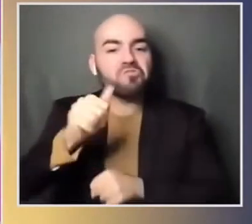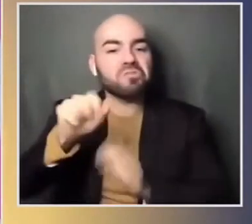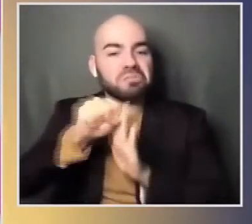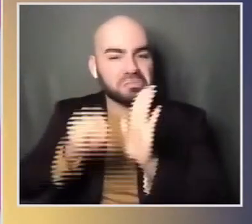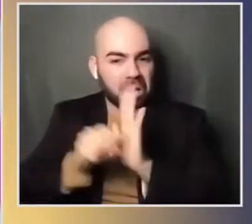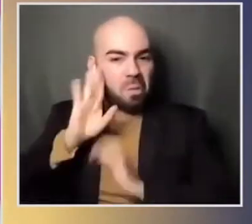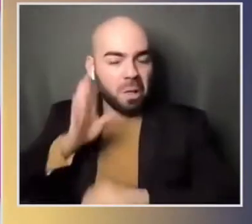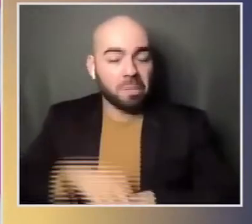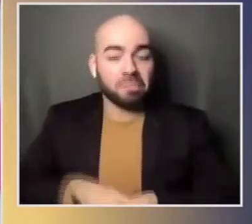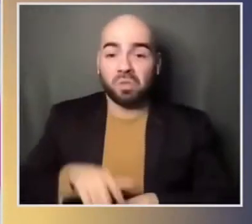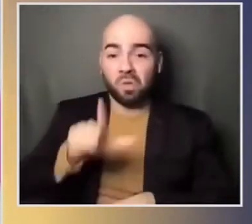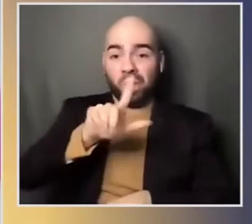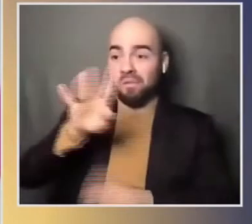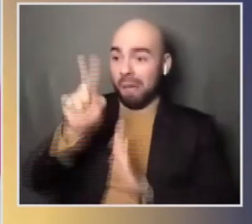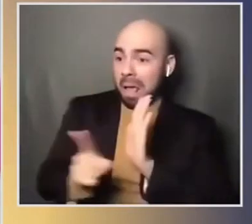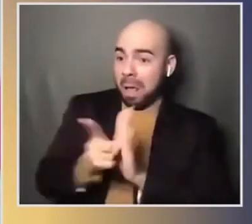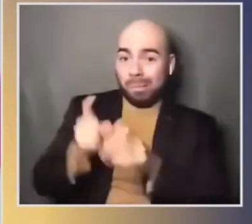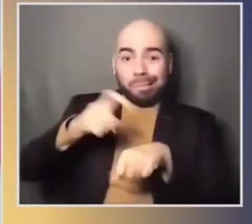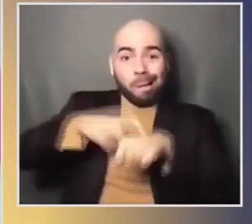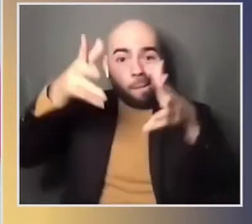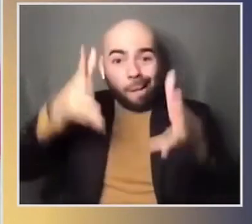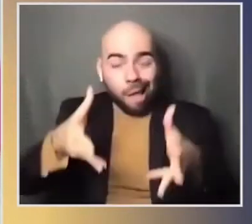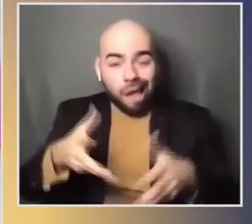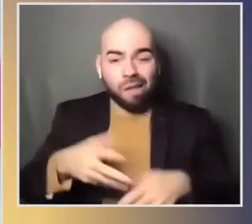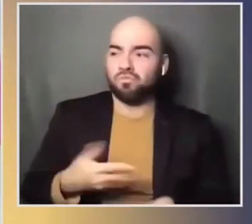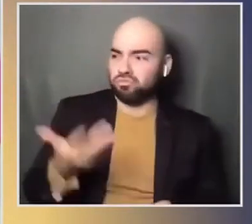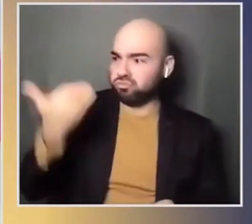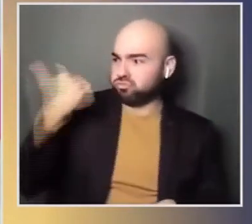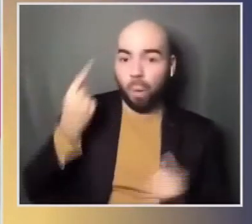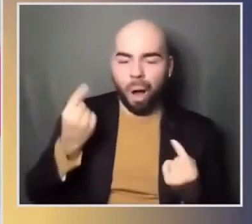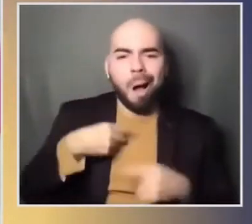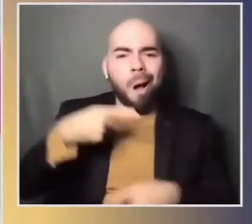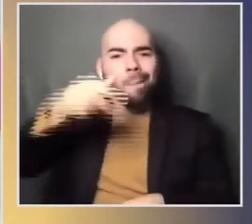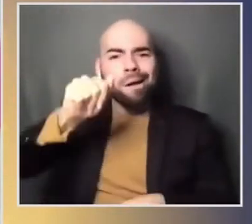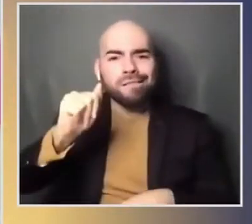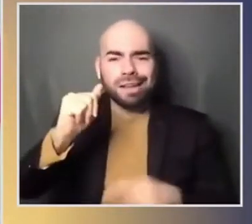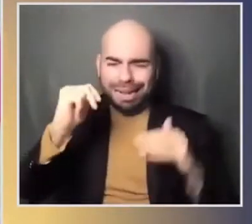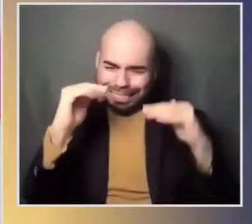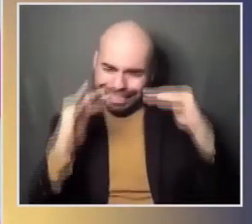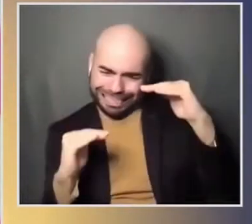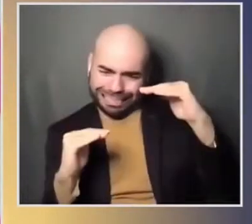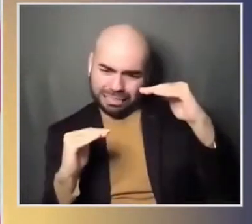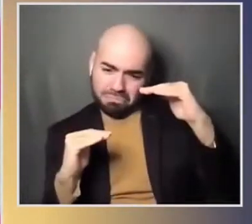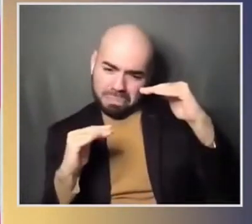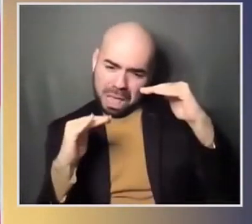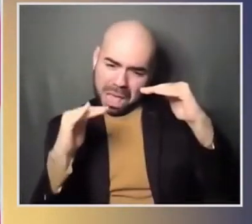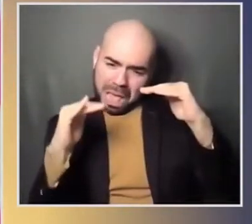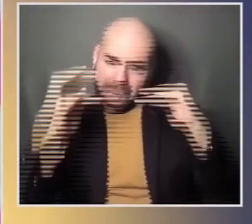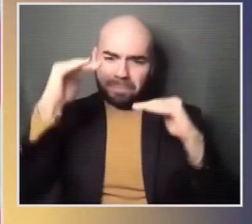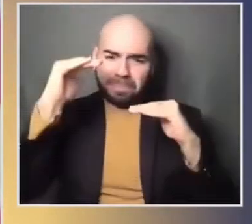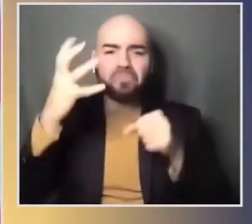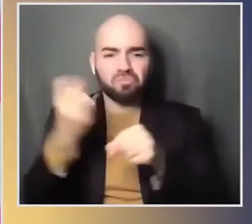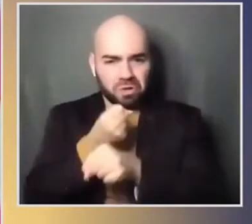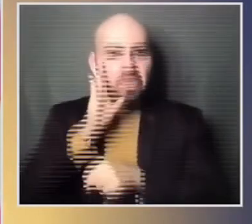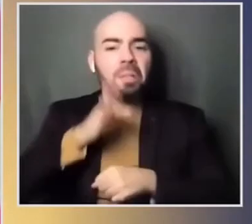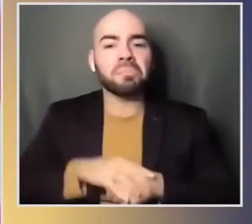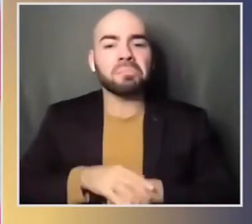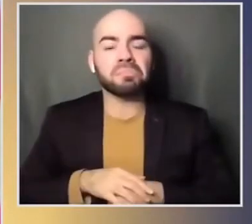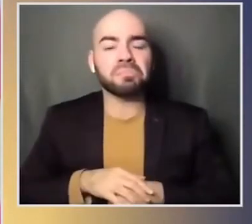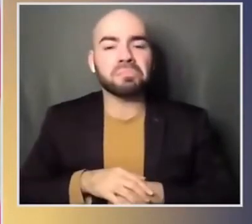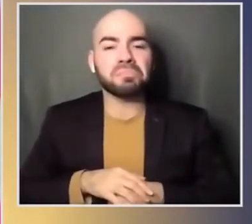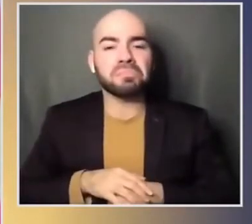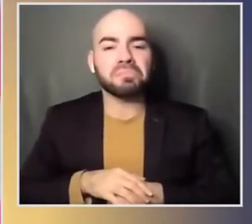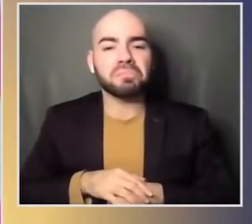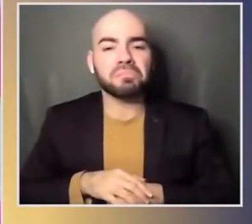angela markel it's hard to imagine two leaders more different in ethos and personality german politicians and voters have been